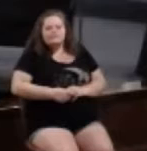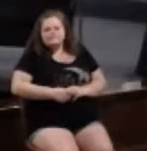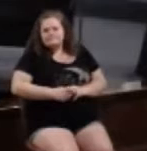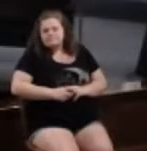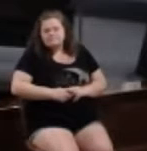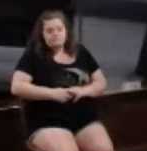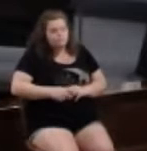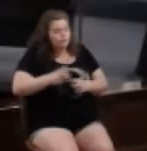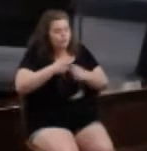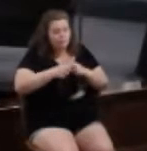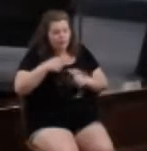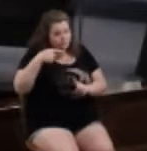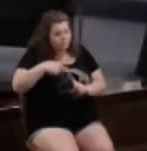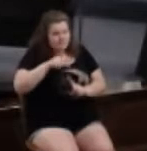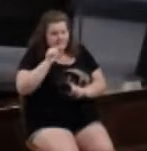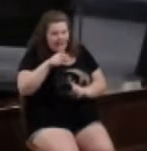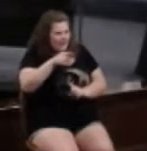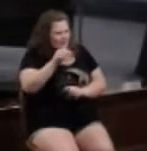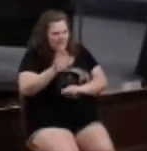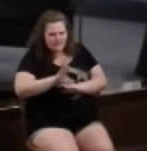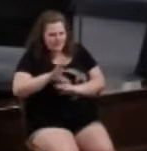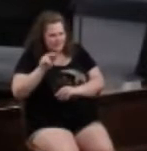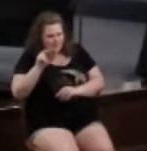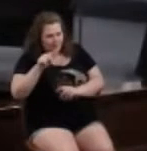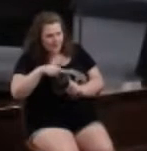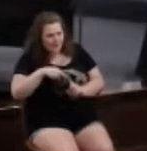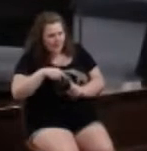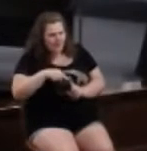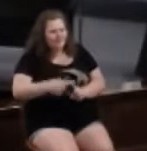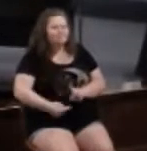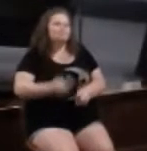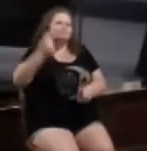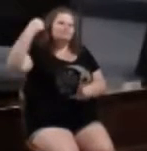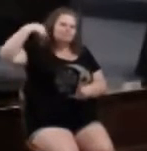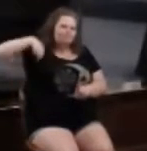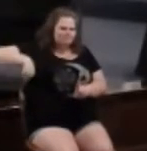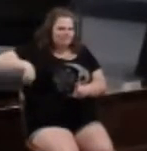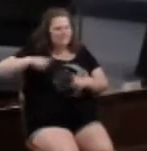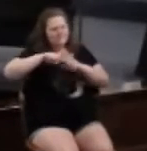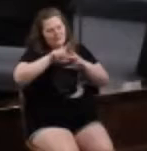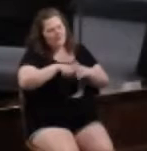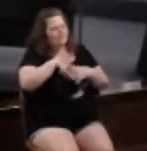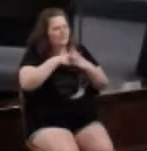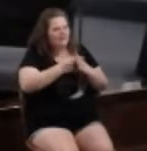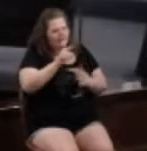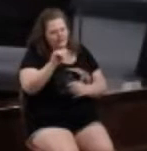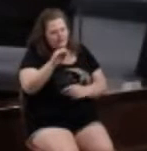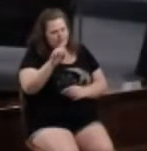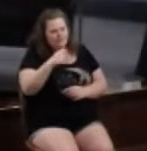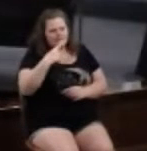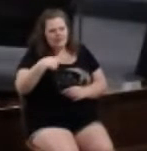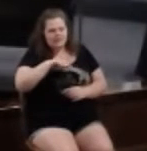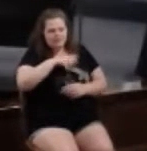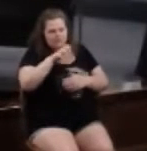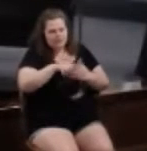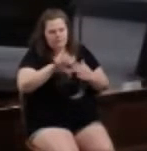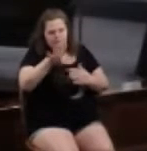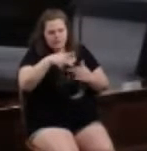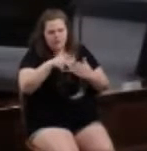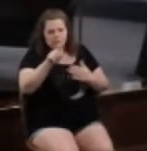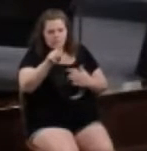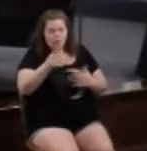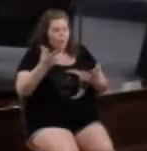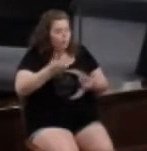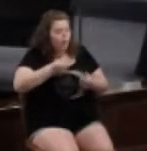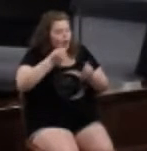The problem is not new in the church, unfortunately. It goes back to the beginning. James tells us in chapter 4, verse 1, What